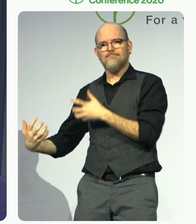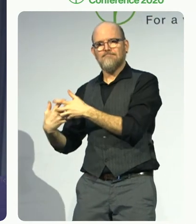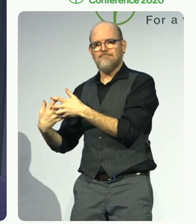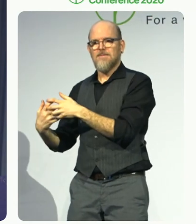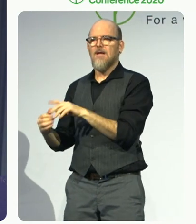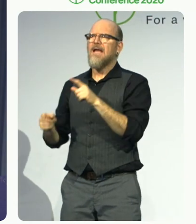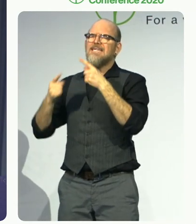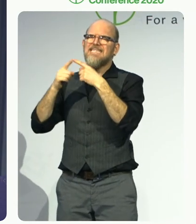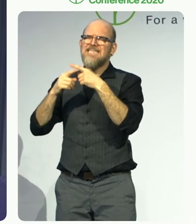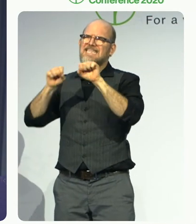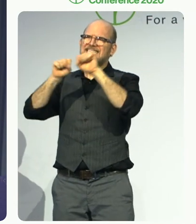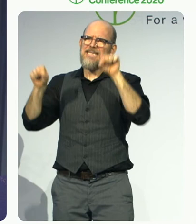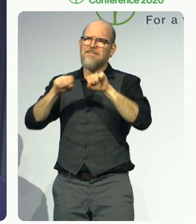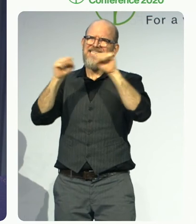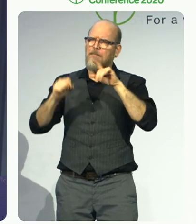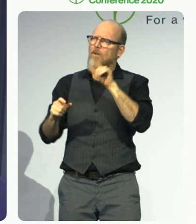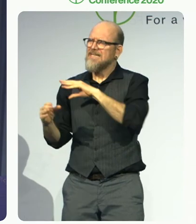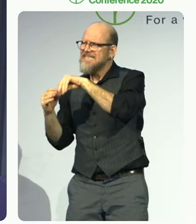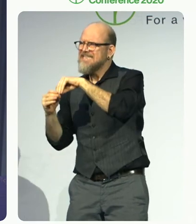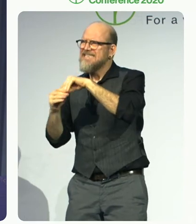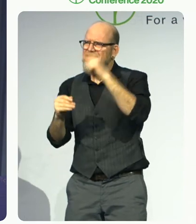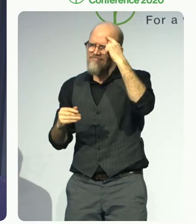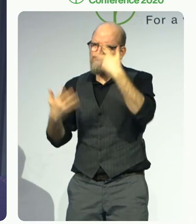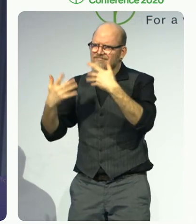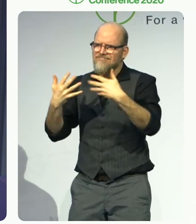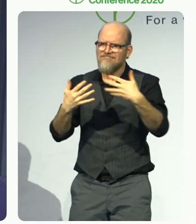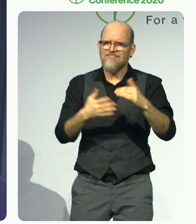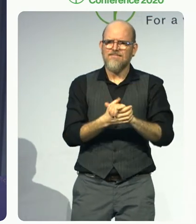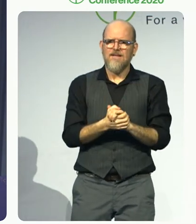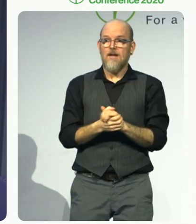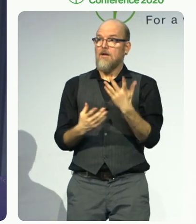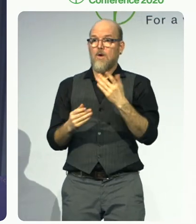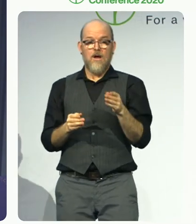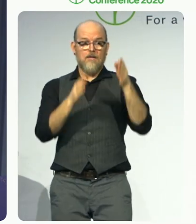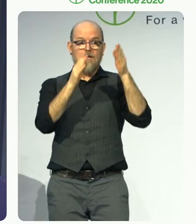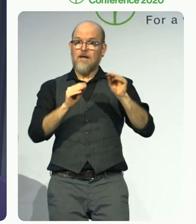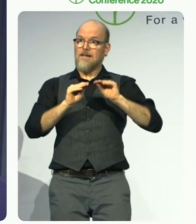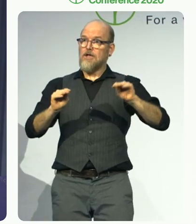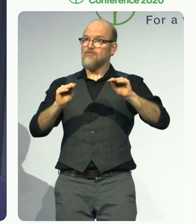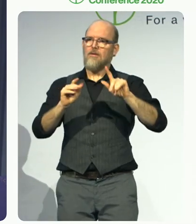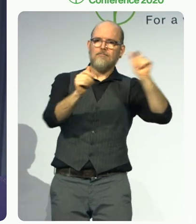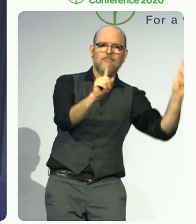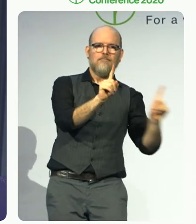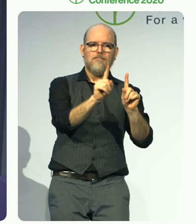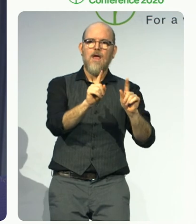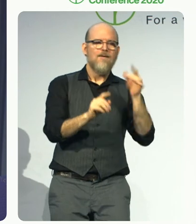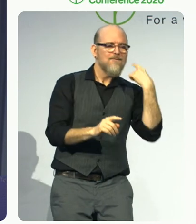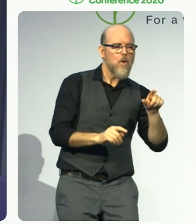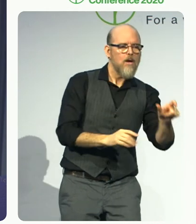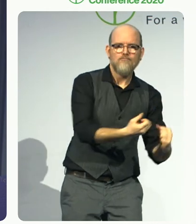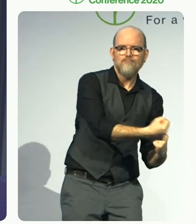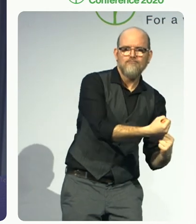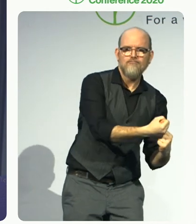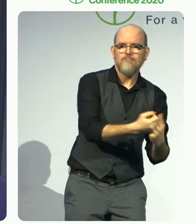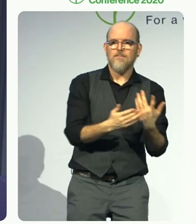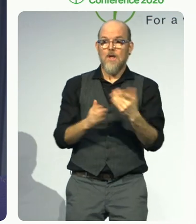special education hours, revising curriculum, providing additional vocational training and opportunities,